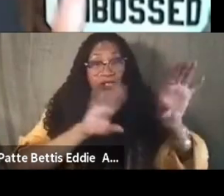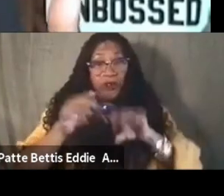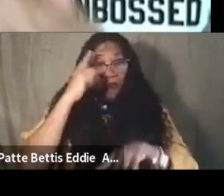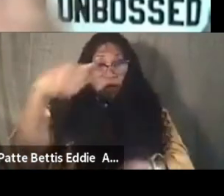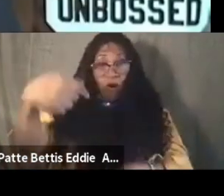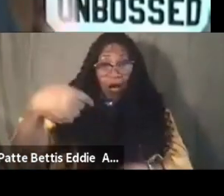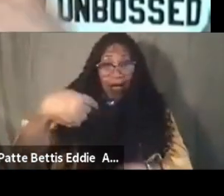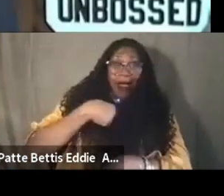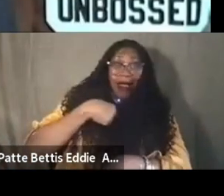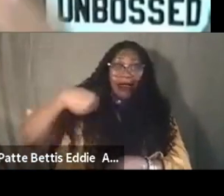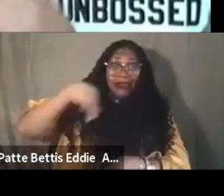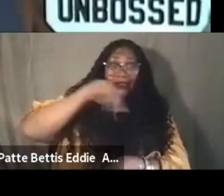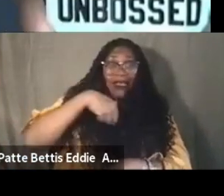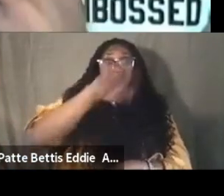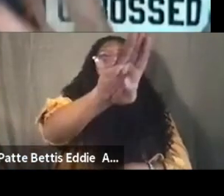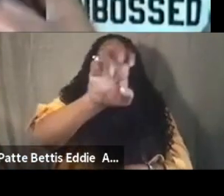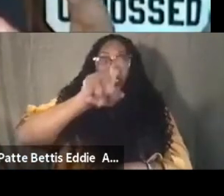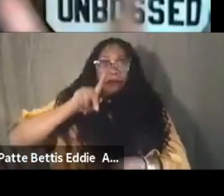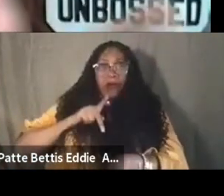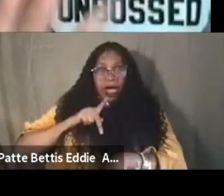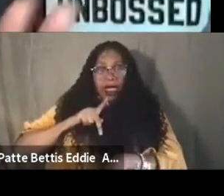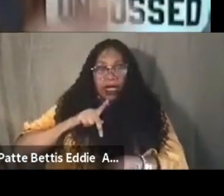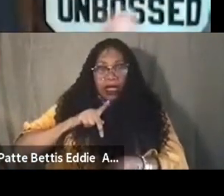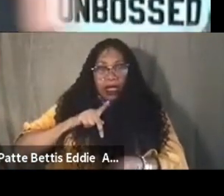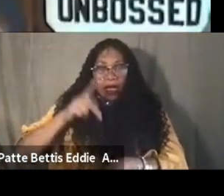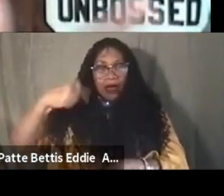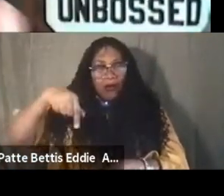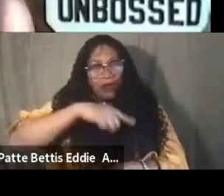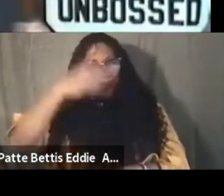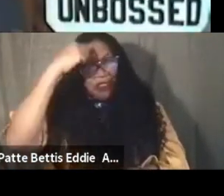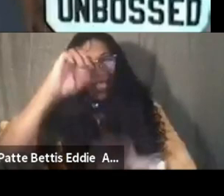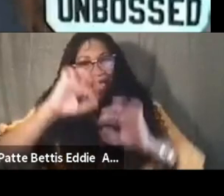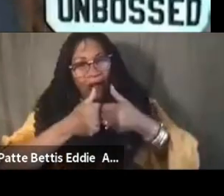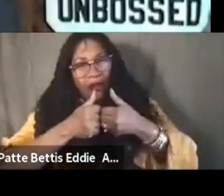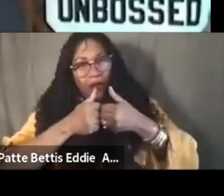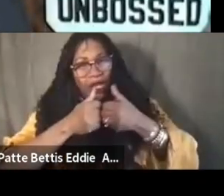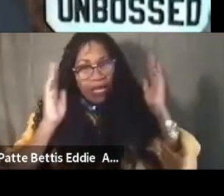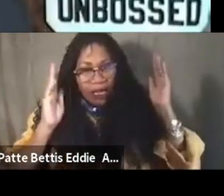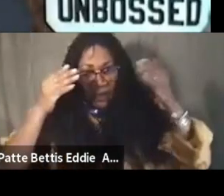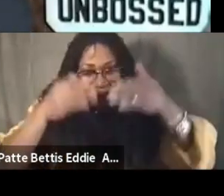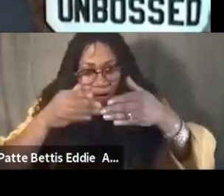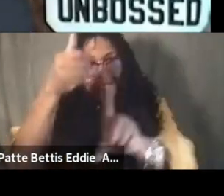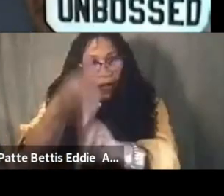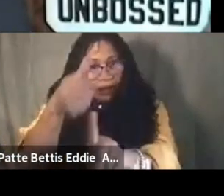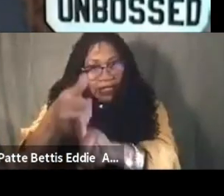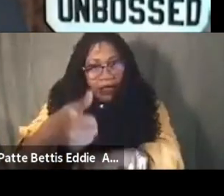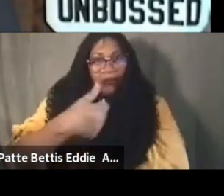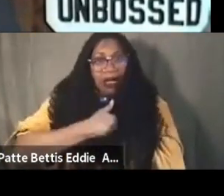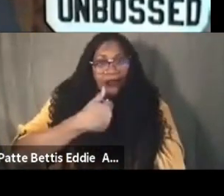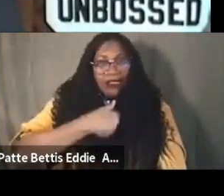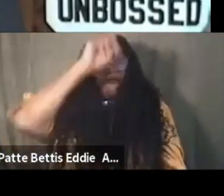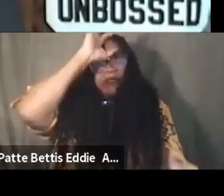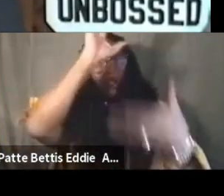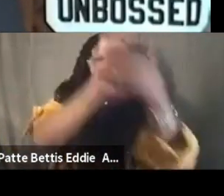constant work of coming back to it and having to continue to think how can we center us believing in our futures refusing to